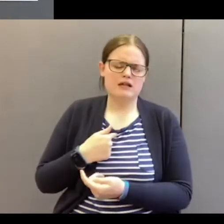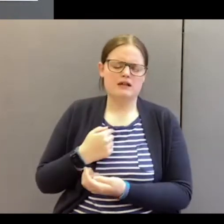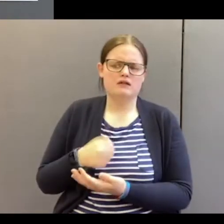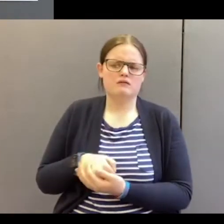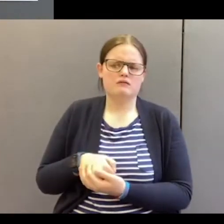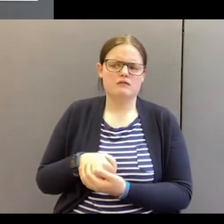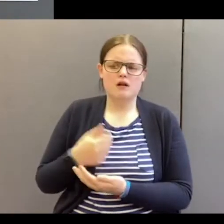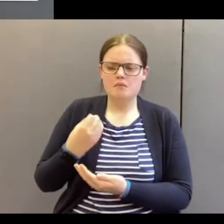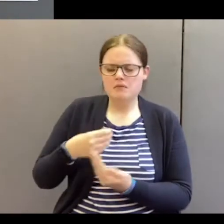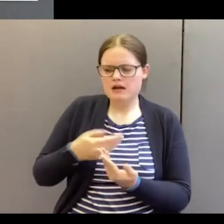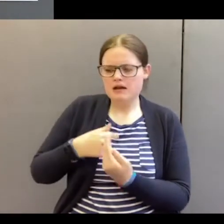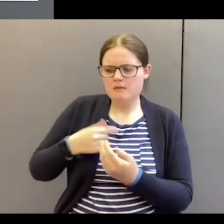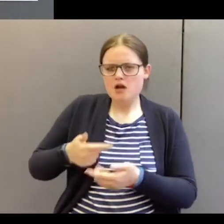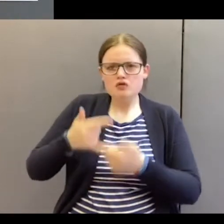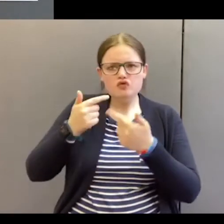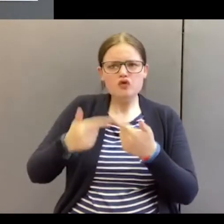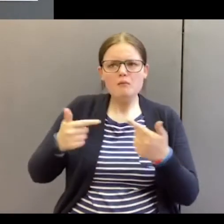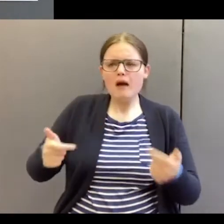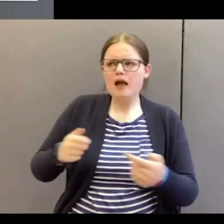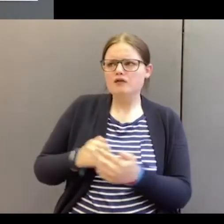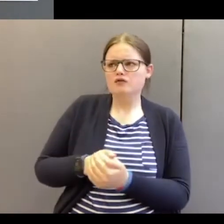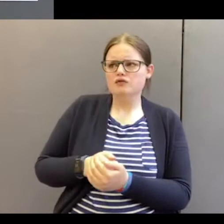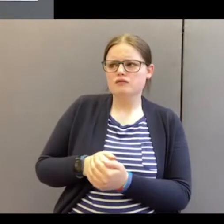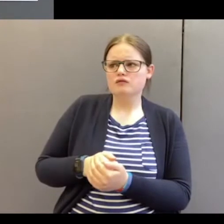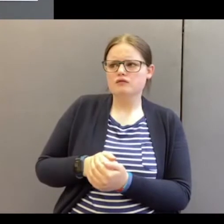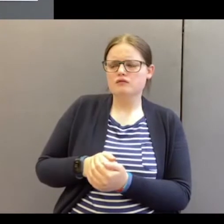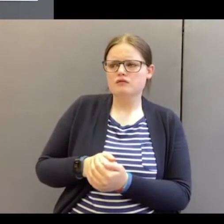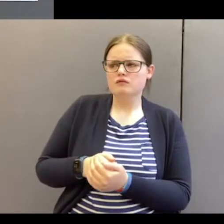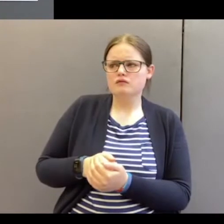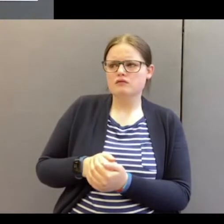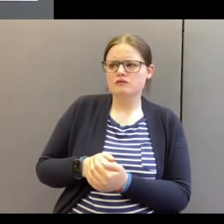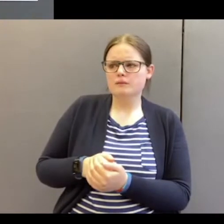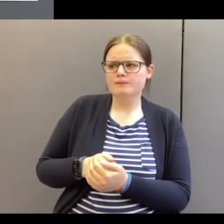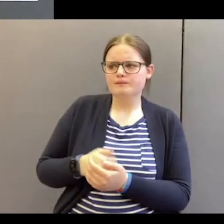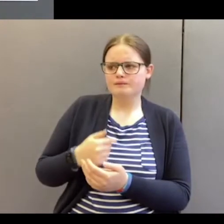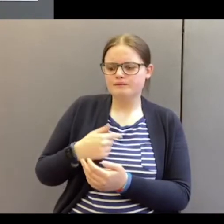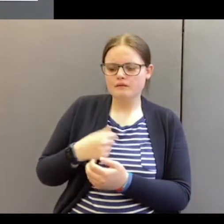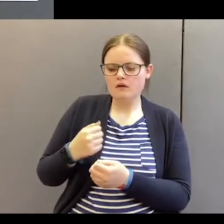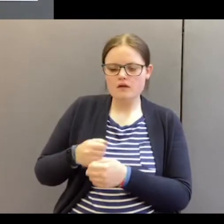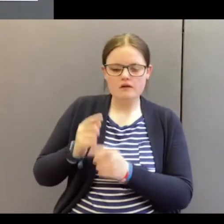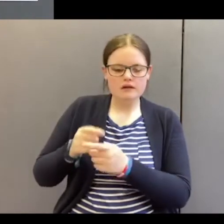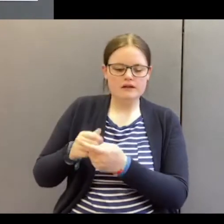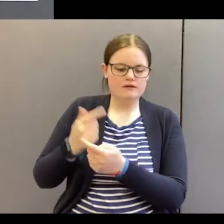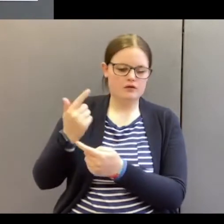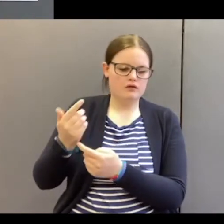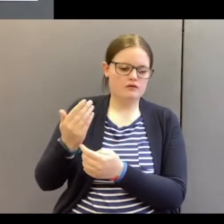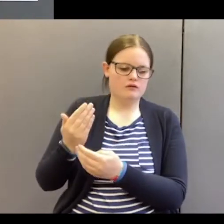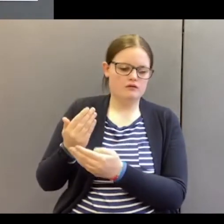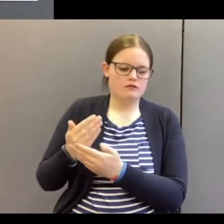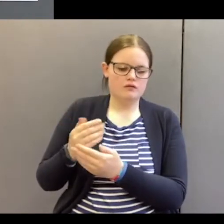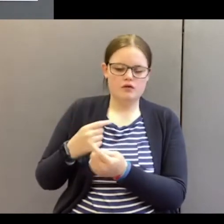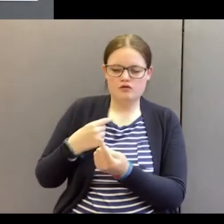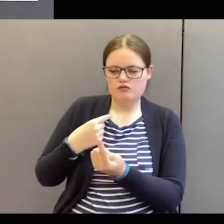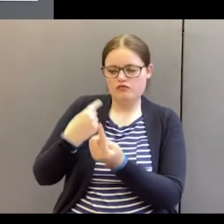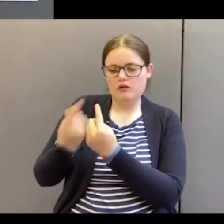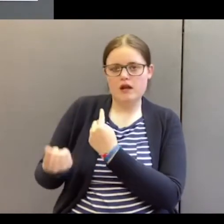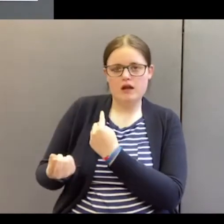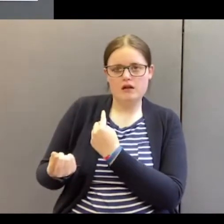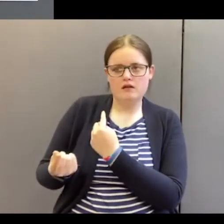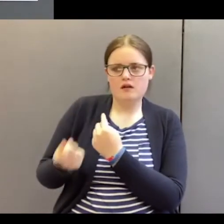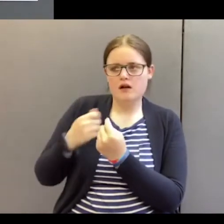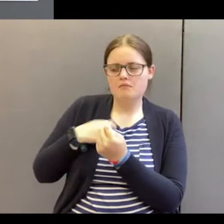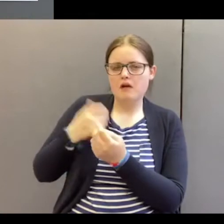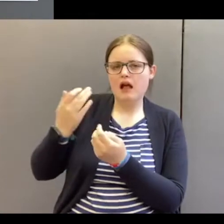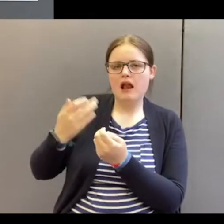You've given me so much. It's the very least that I can do to return my